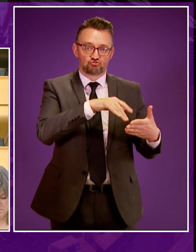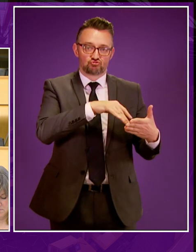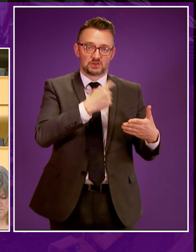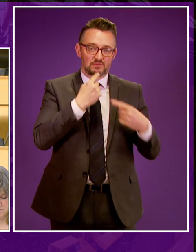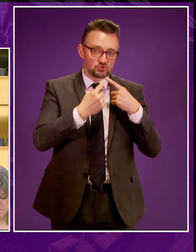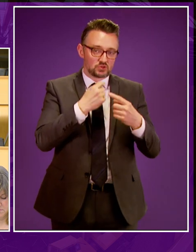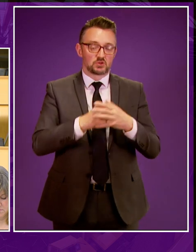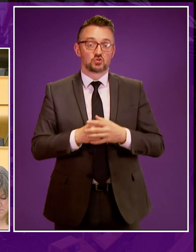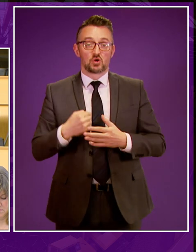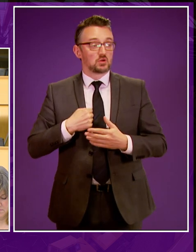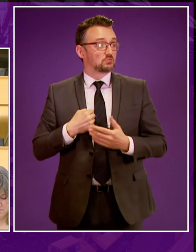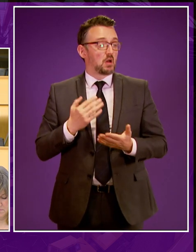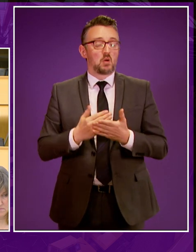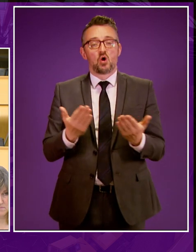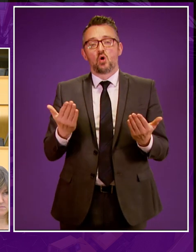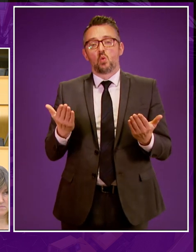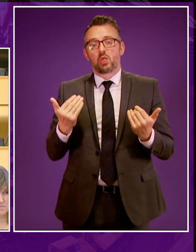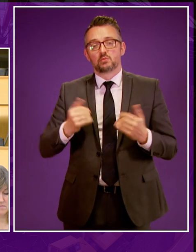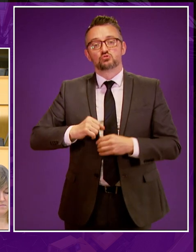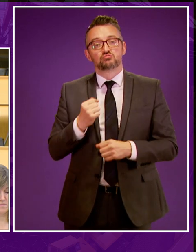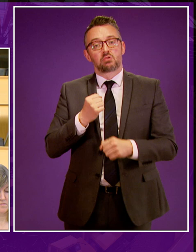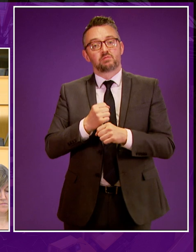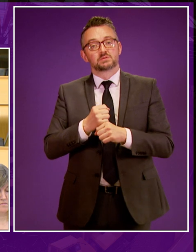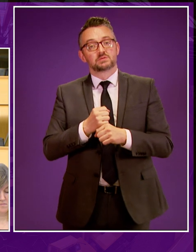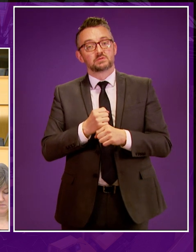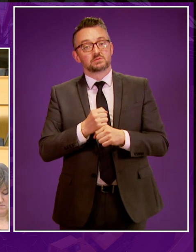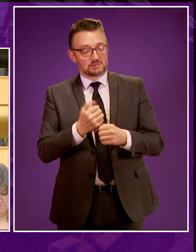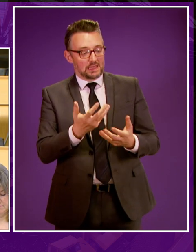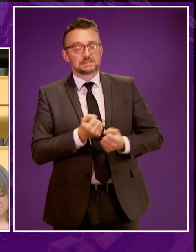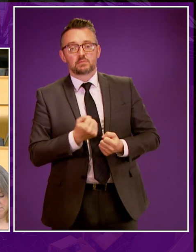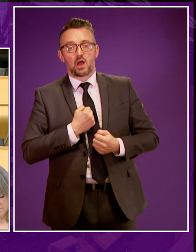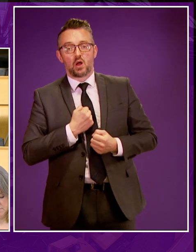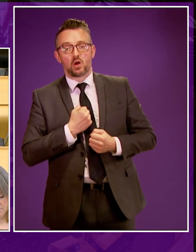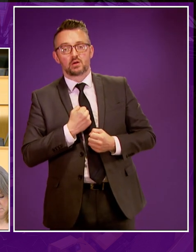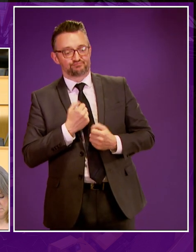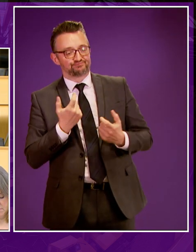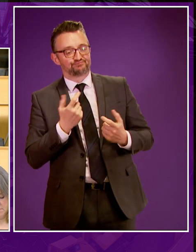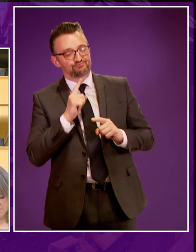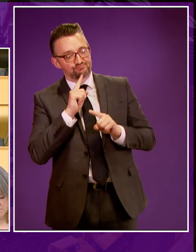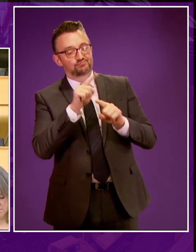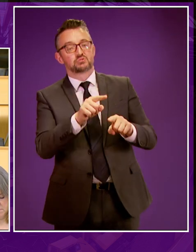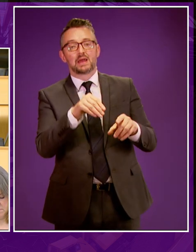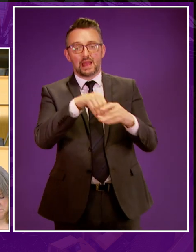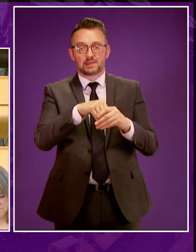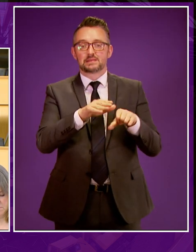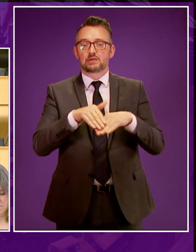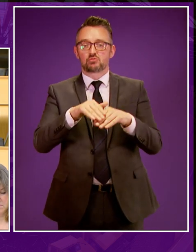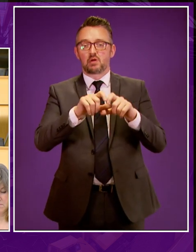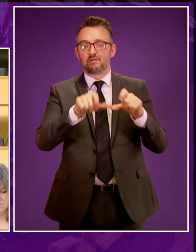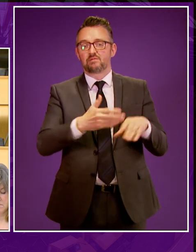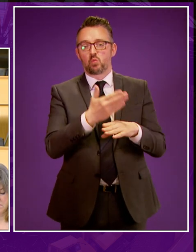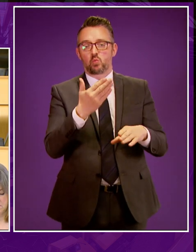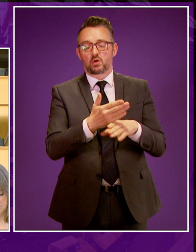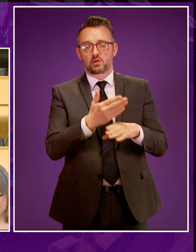for that reason, I welcome that the Scottish Government has accepted our argument to embed the fracking ban into the national planning framework when it comes